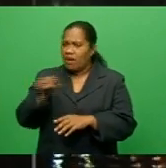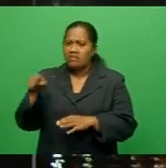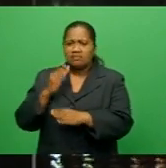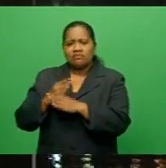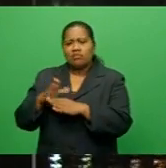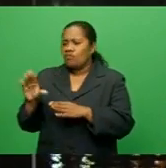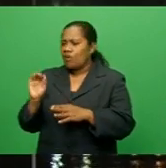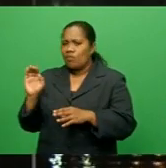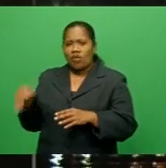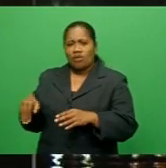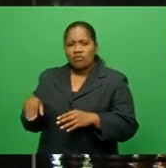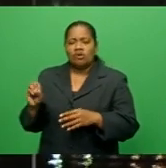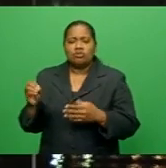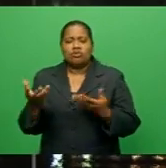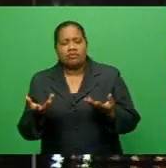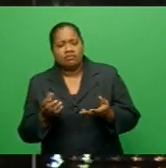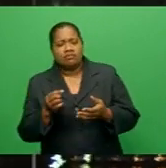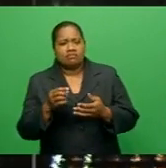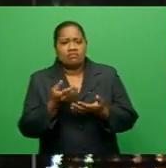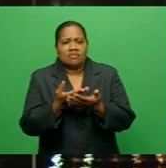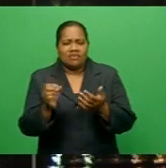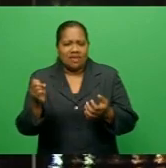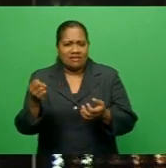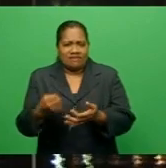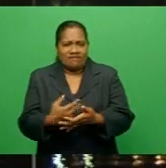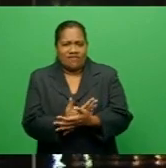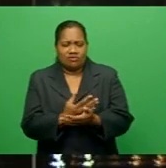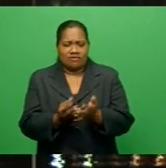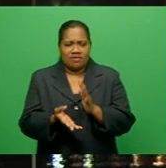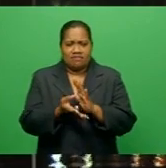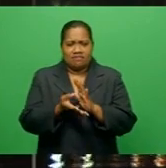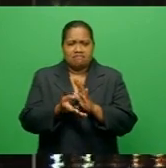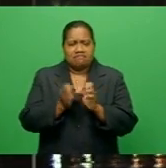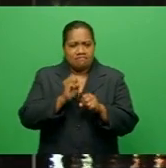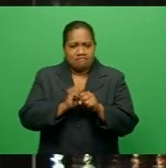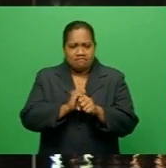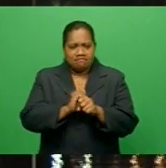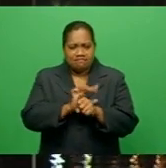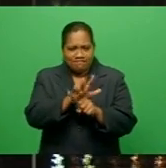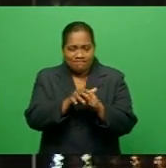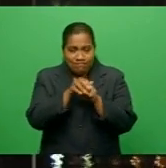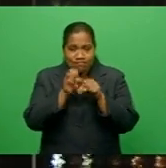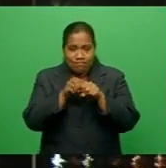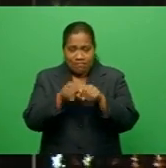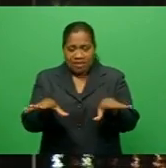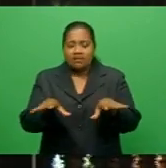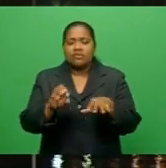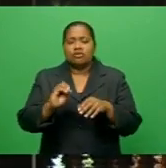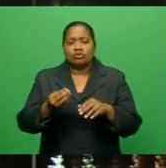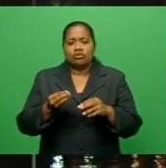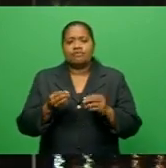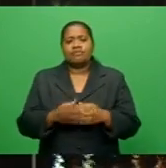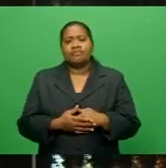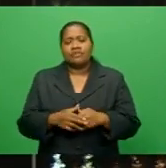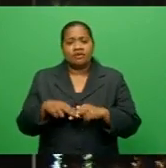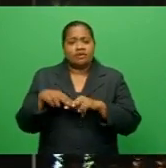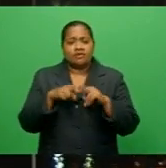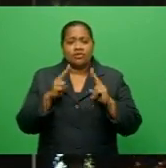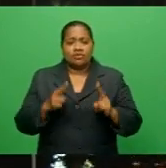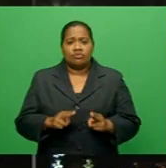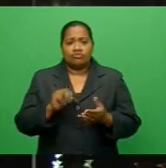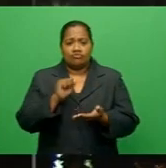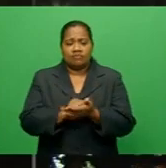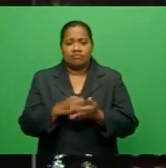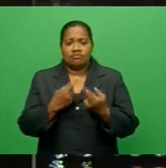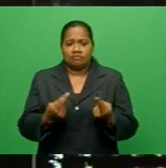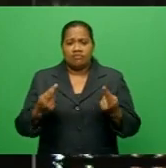measures to combat the effects of the pandemic. Vinena Rakao Tonga reports the Fiji Human Rights Resources Institute held an annual